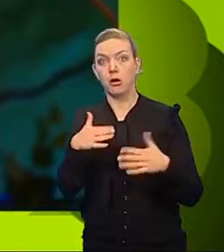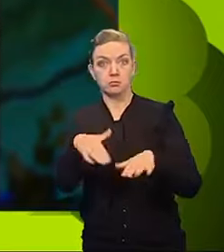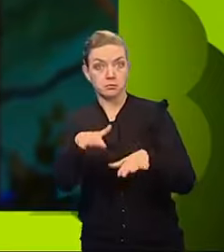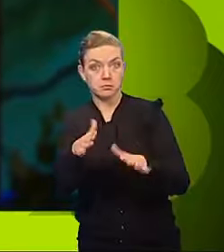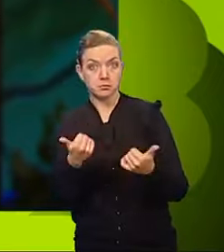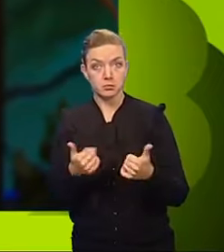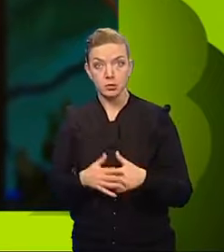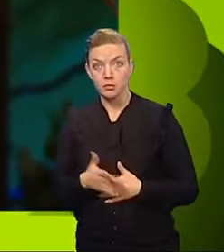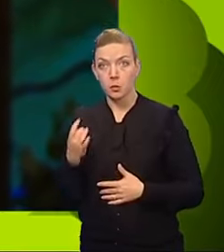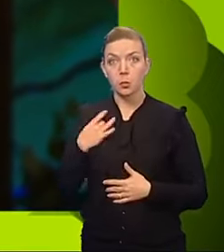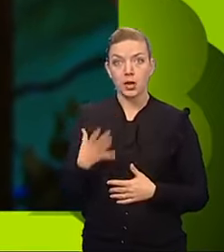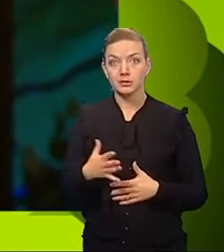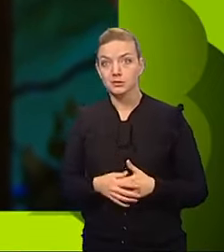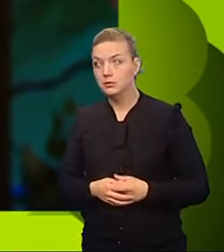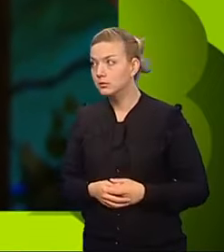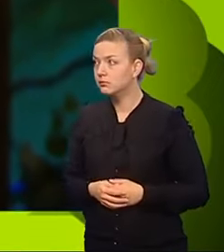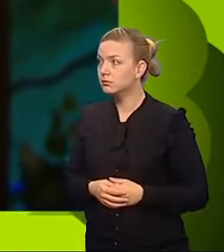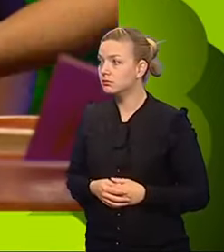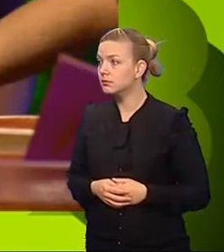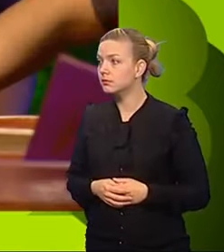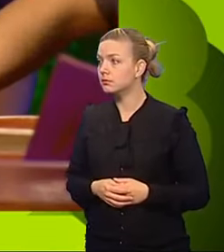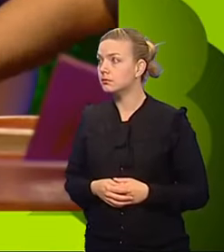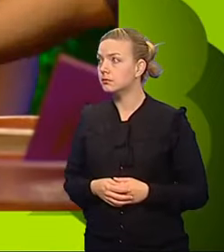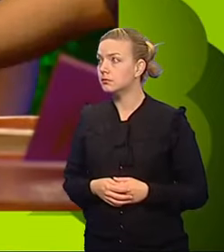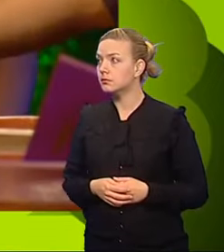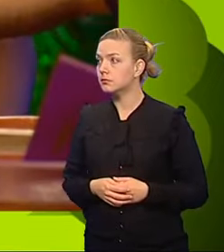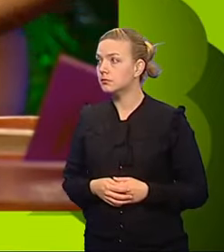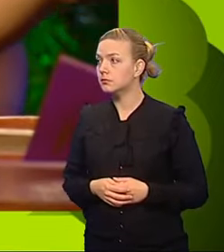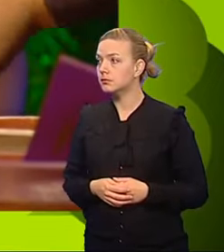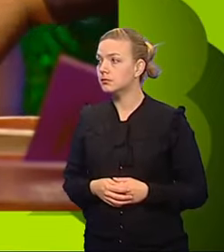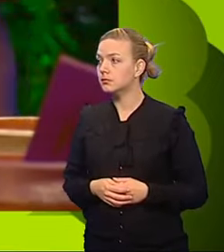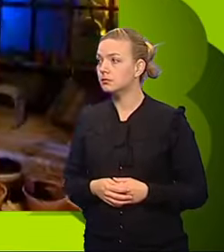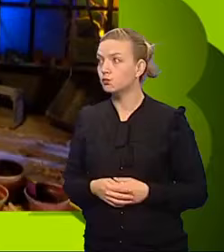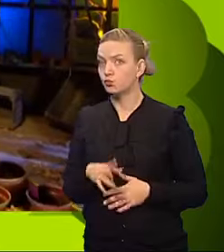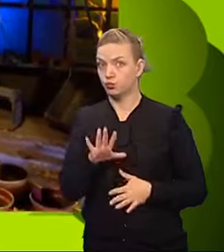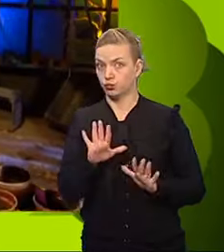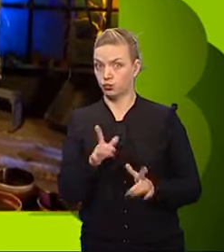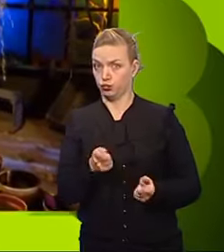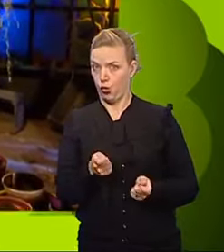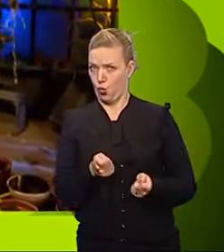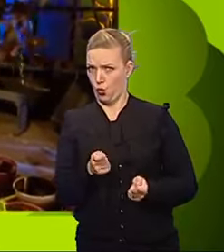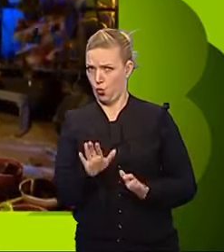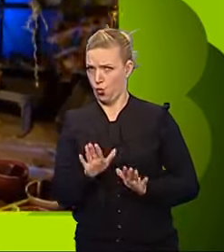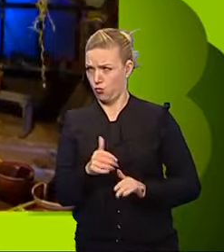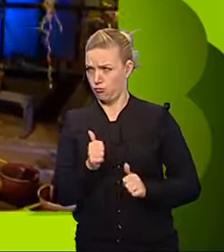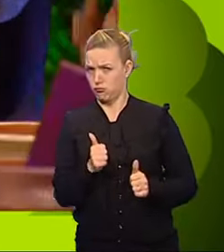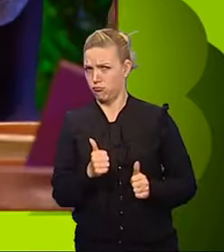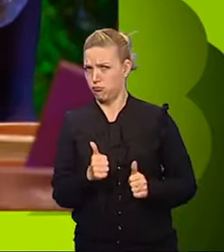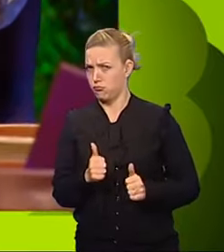suspicious to Go for purple. scared. Go with the purple. I think it's green full. Shall I try? Yeah. Well done.